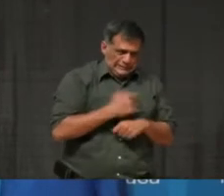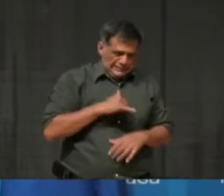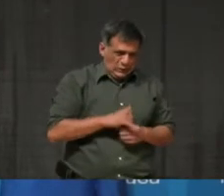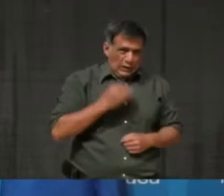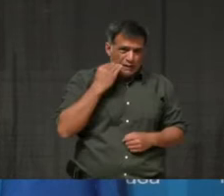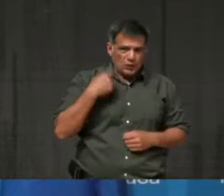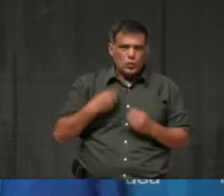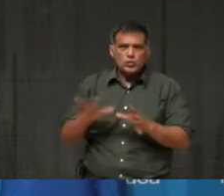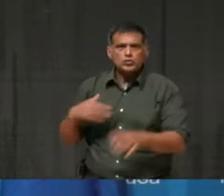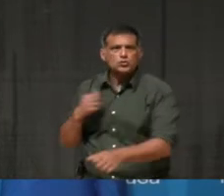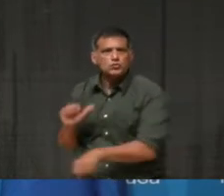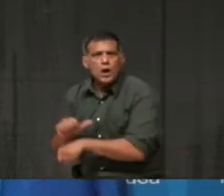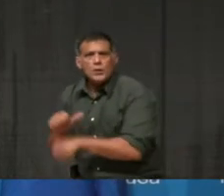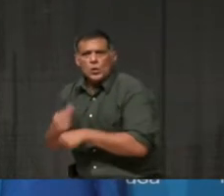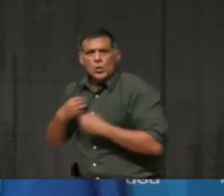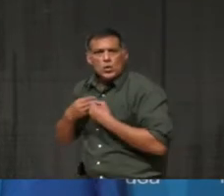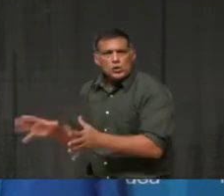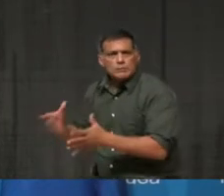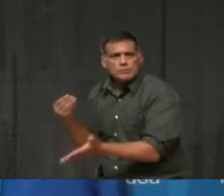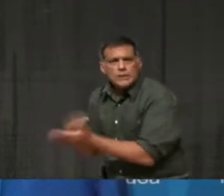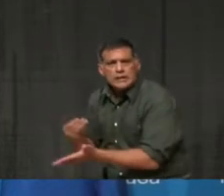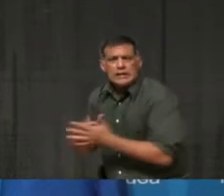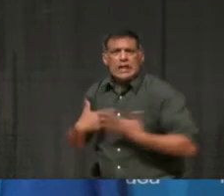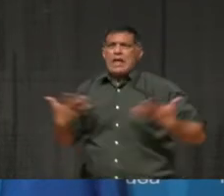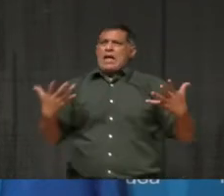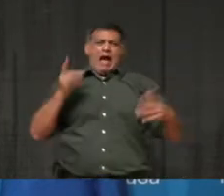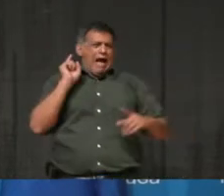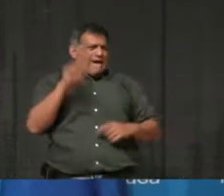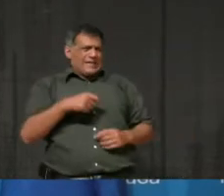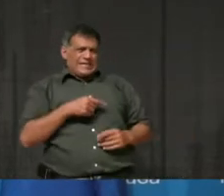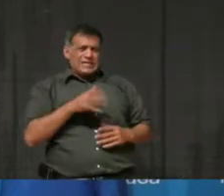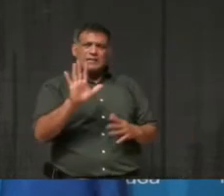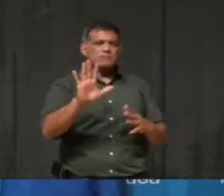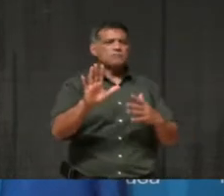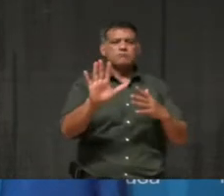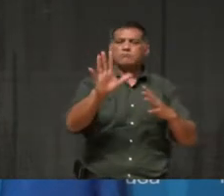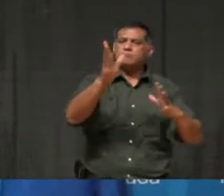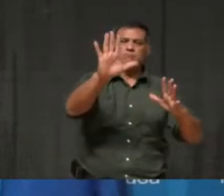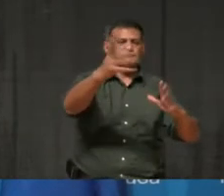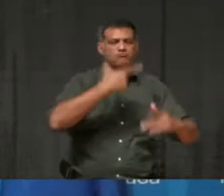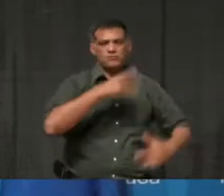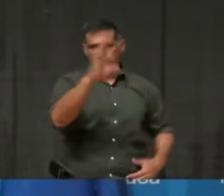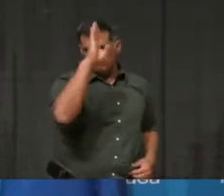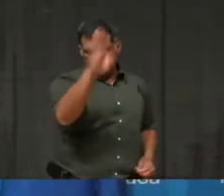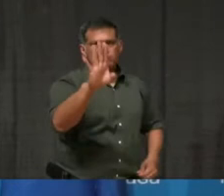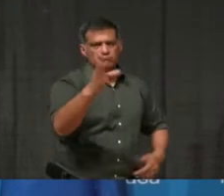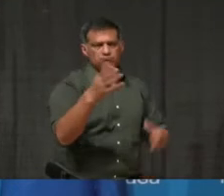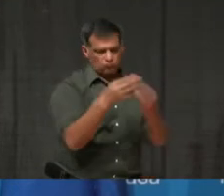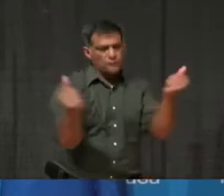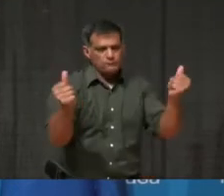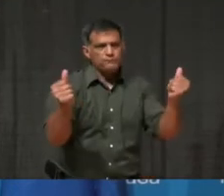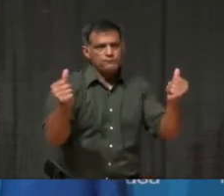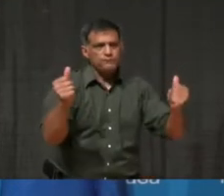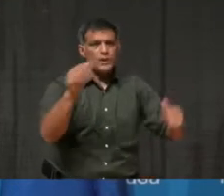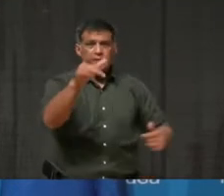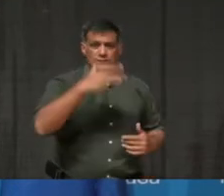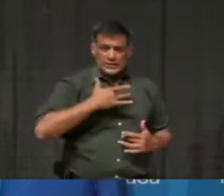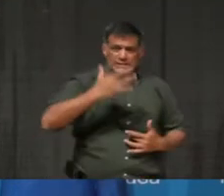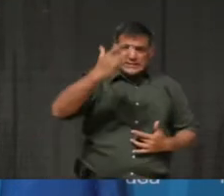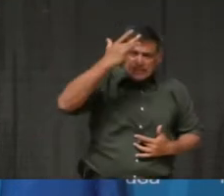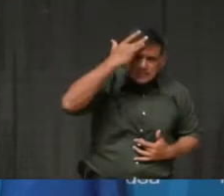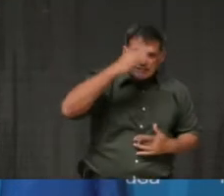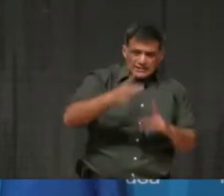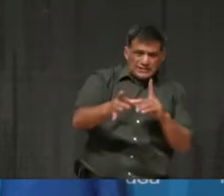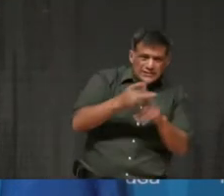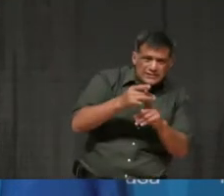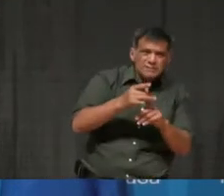of their paychecks. We need a simple, straightforward solution to provide sick pay for everyone who needs it.